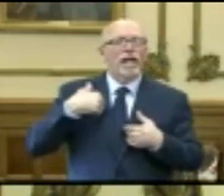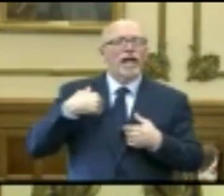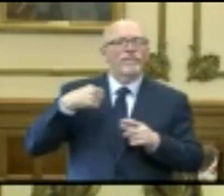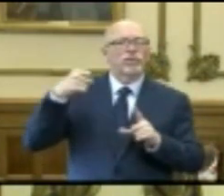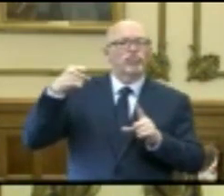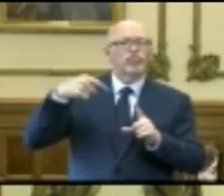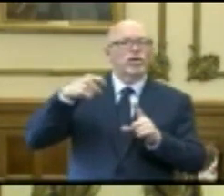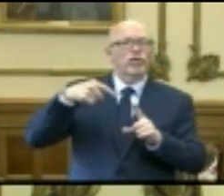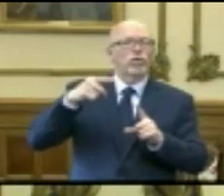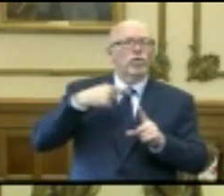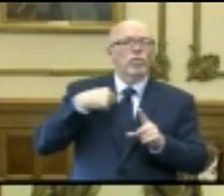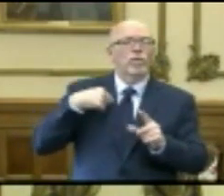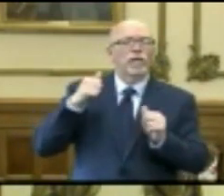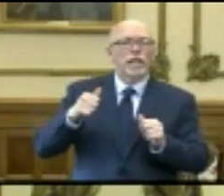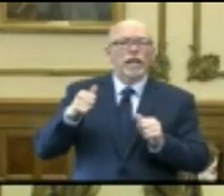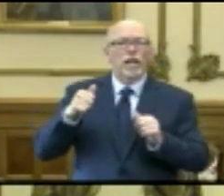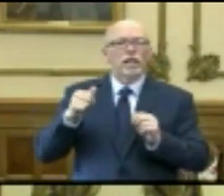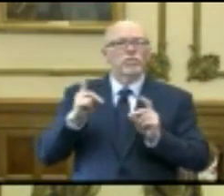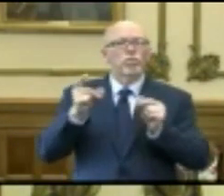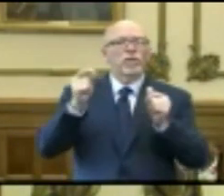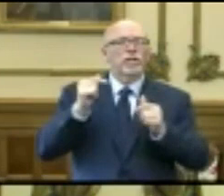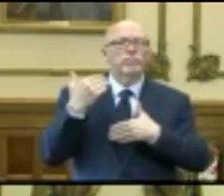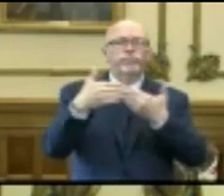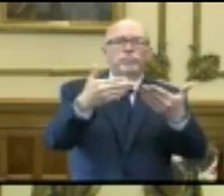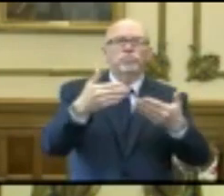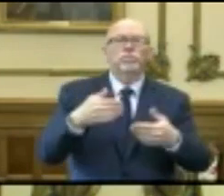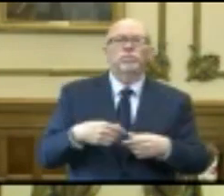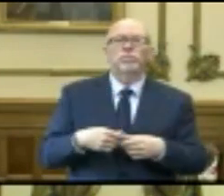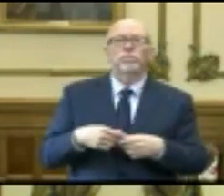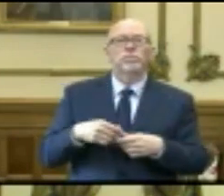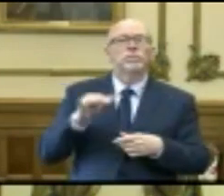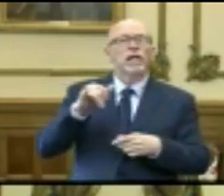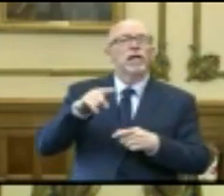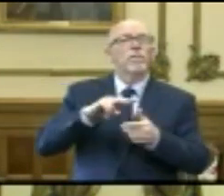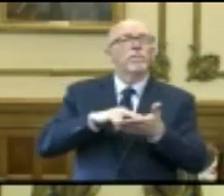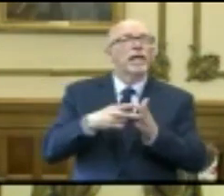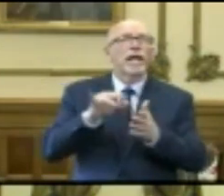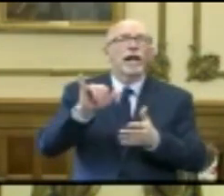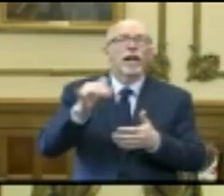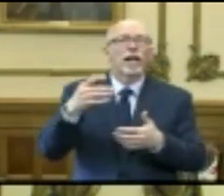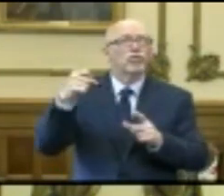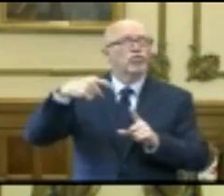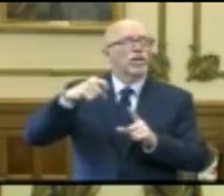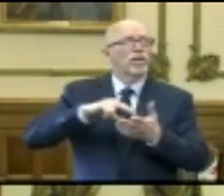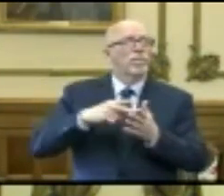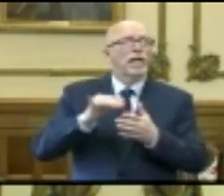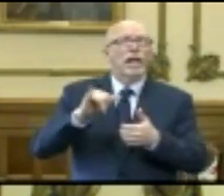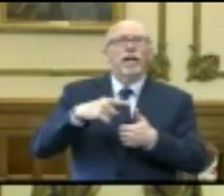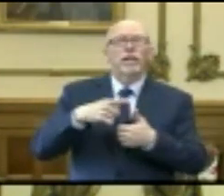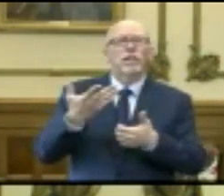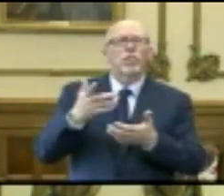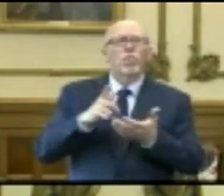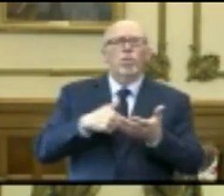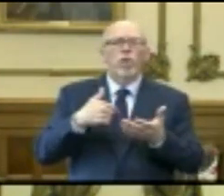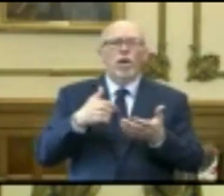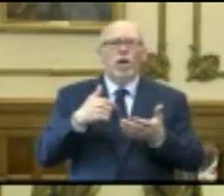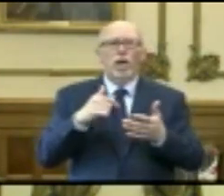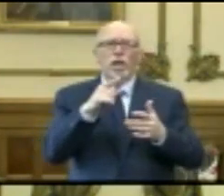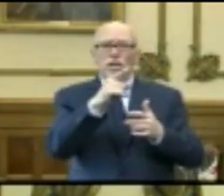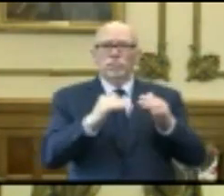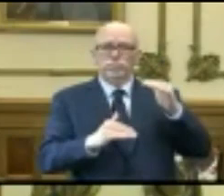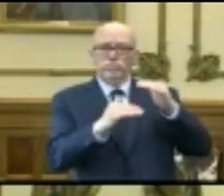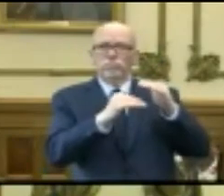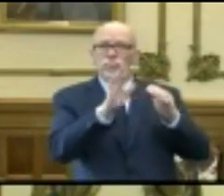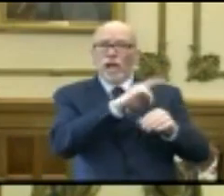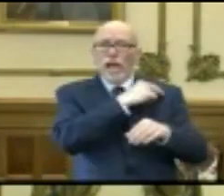that will allow us to move very swiftly to do that. Those trigger points are things like what capacity are we reaching in the